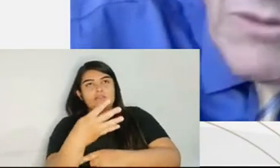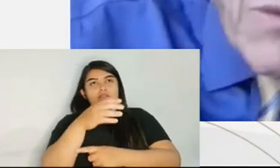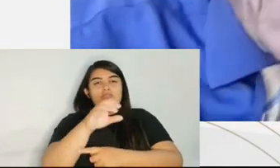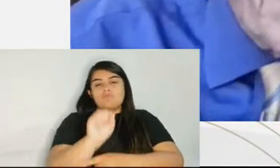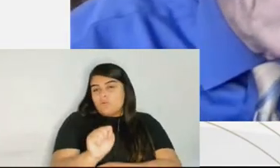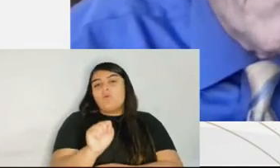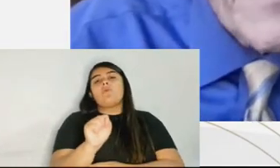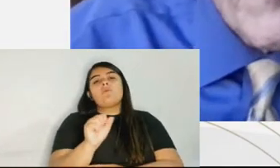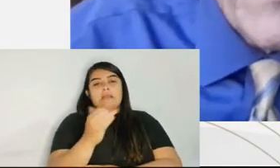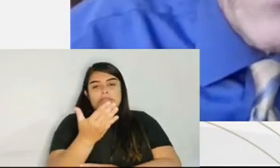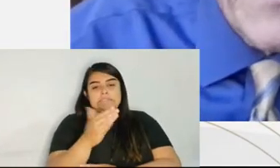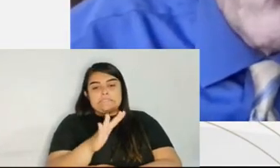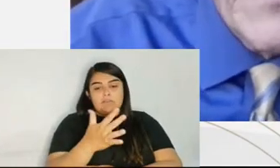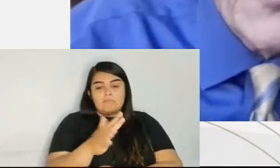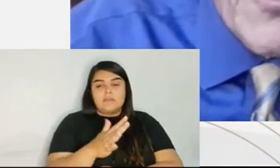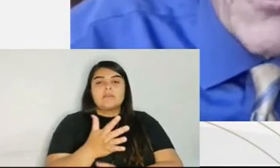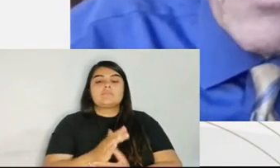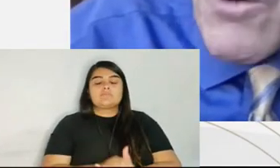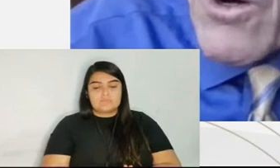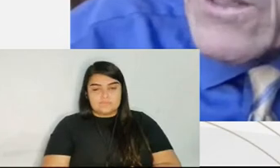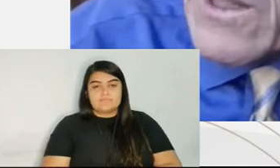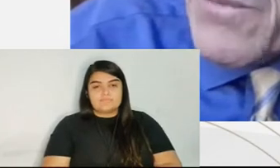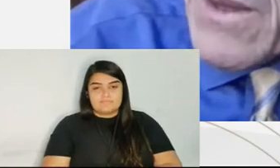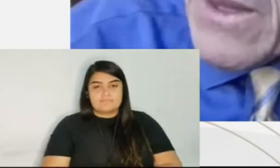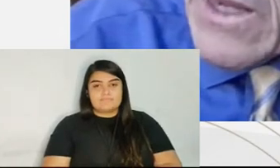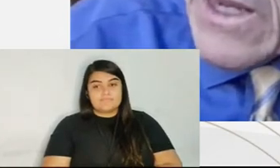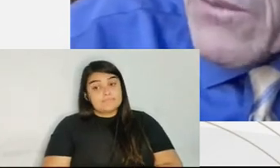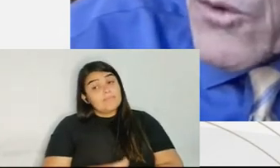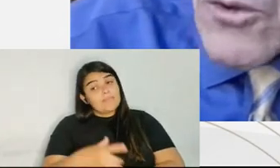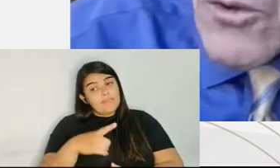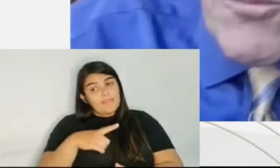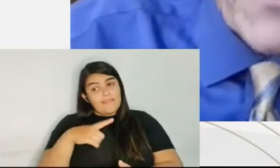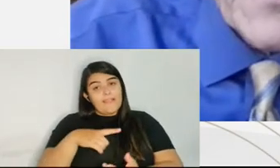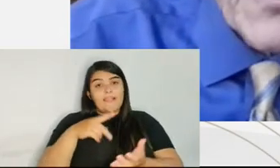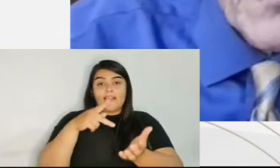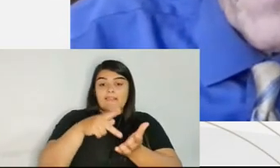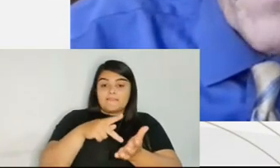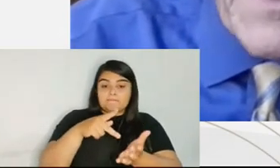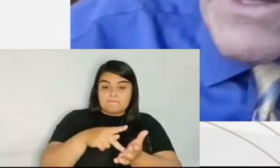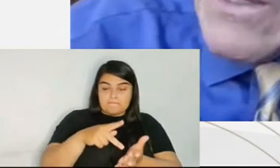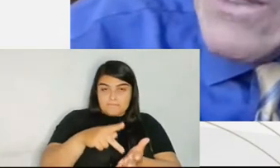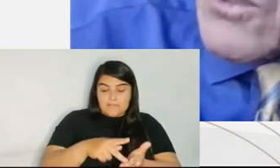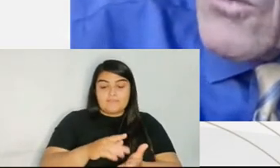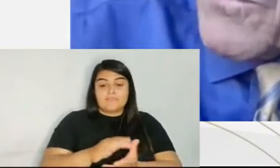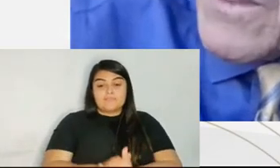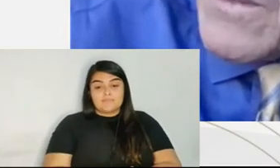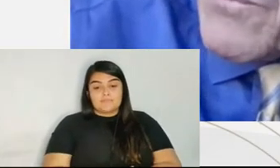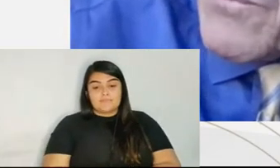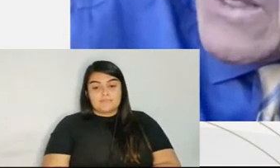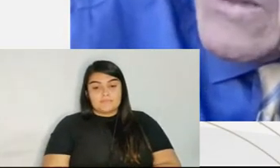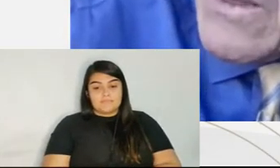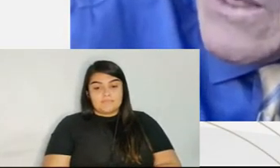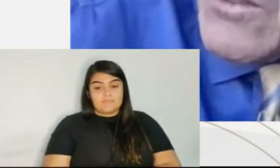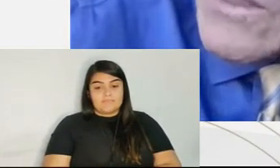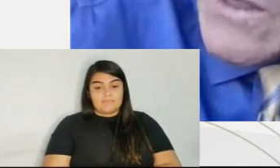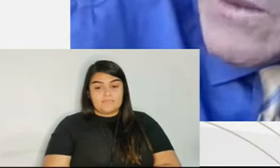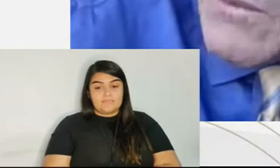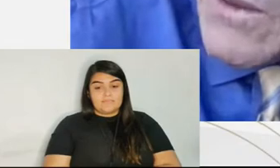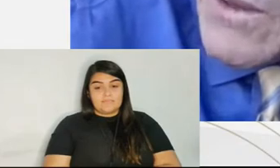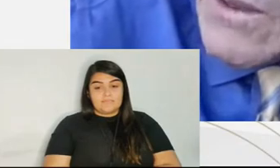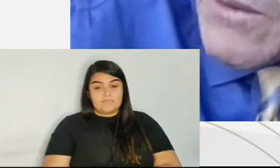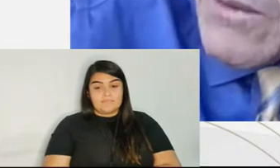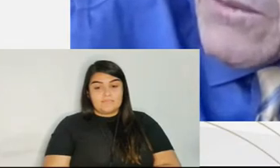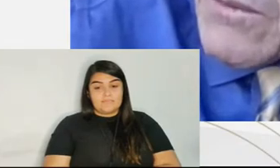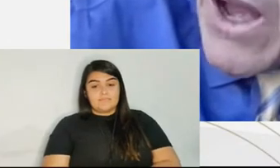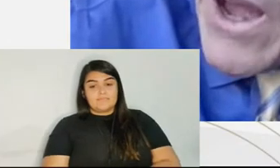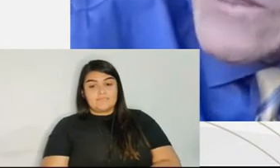plea bargaining, or again, really charge bargaining, in a murder prosecution. So here is, in